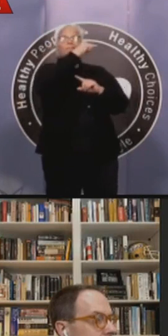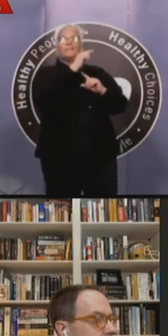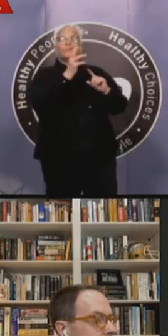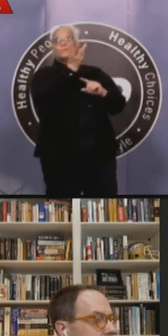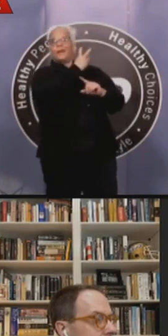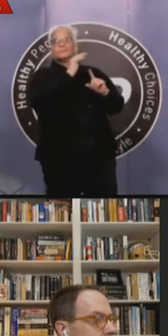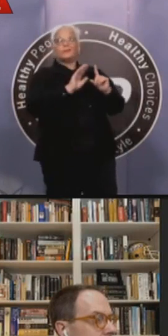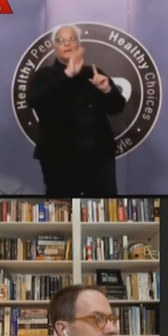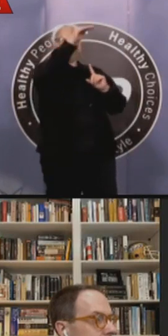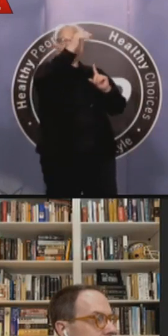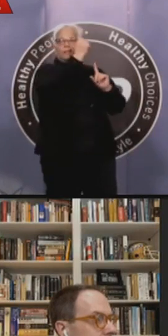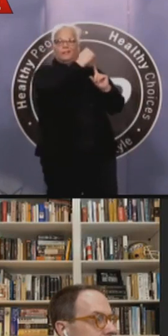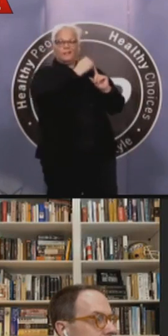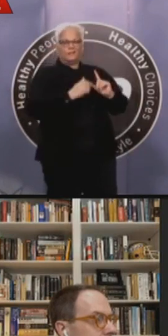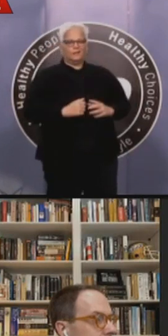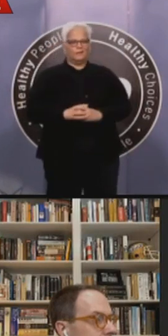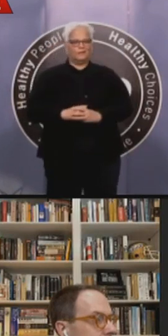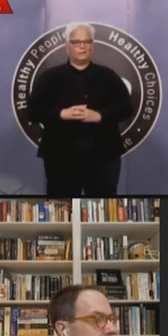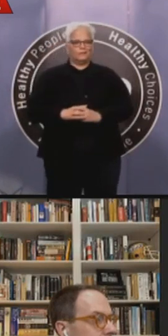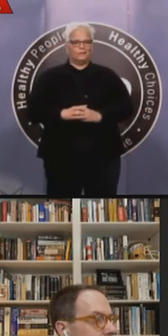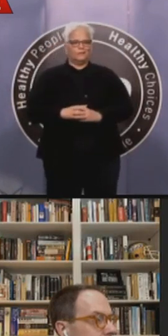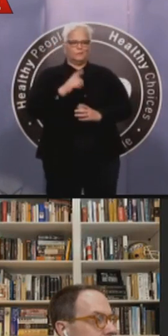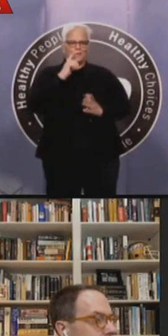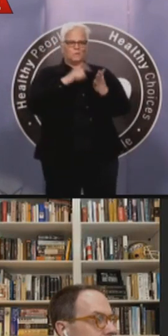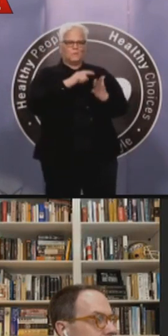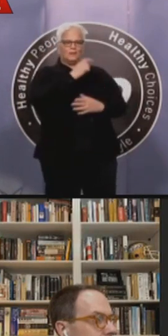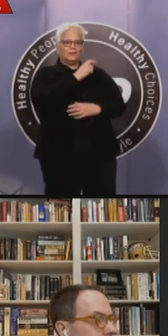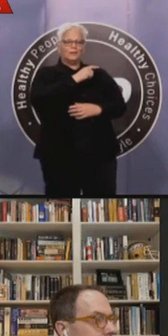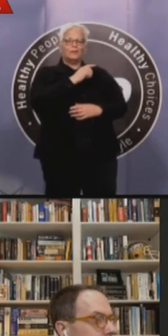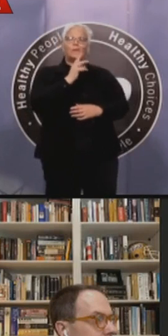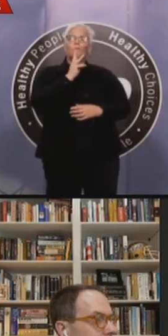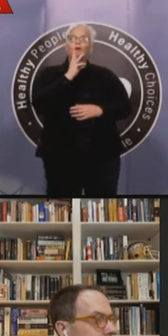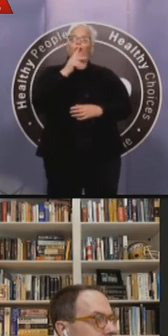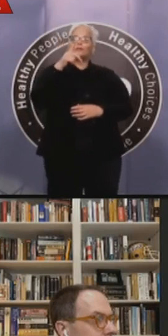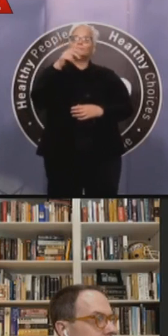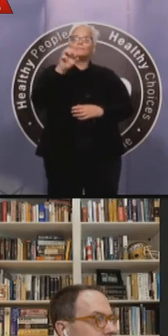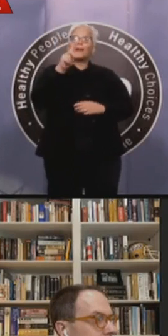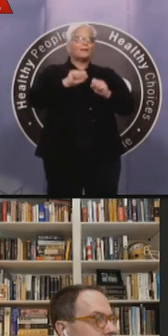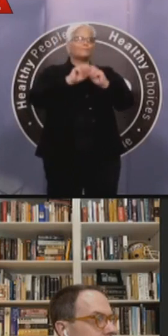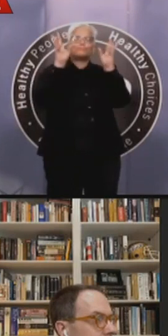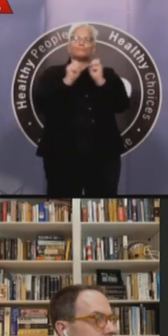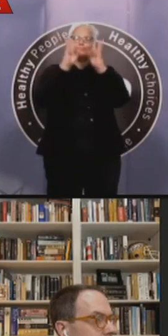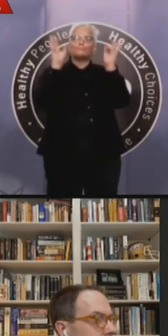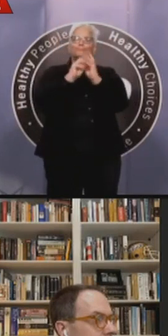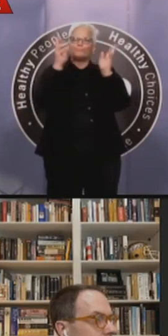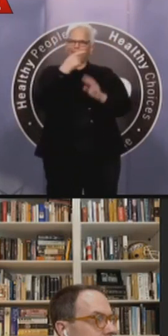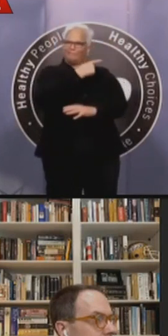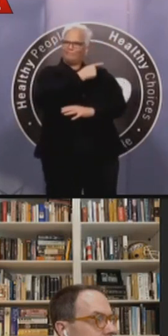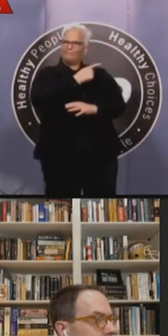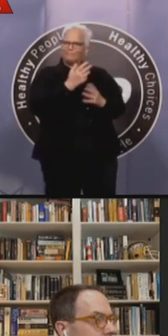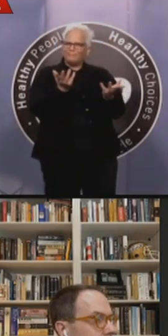Uh, we won't open it. If it's not safe to open it, we, we want to make sure the citizens. Uh, our children, especially